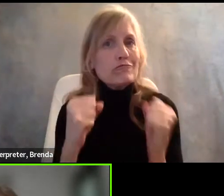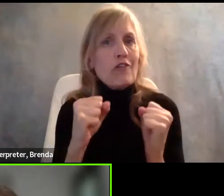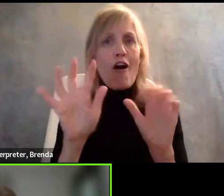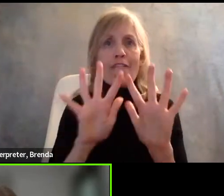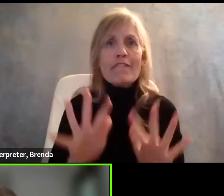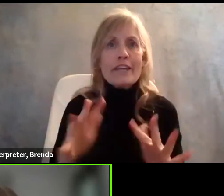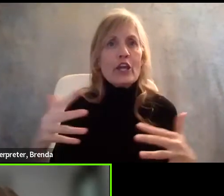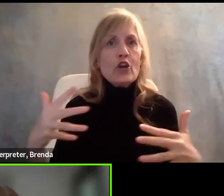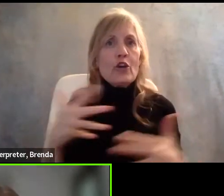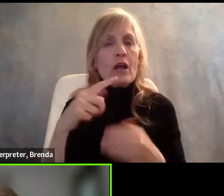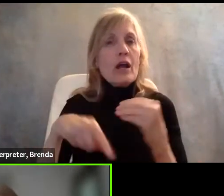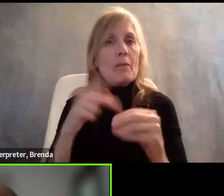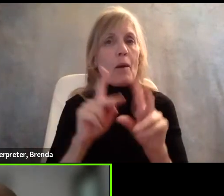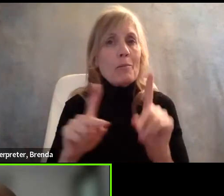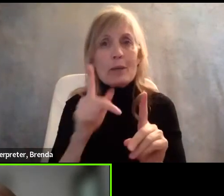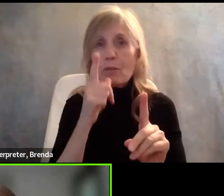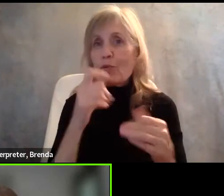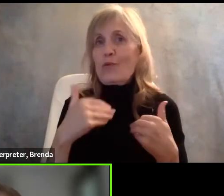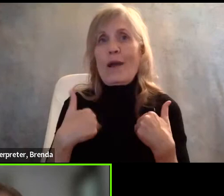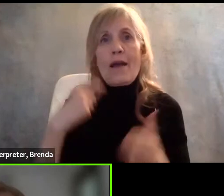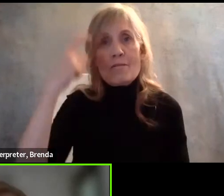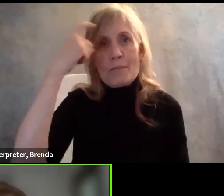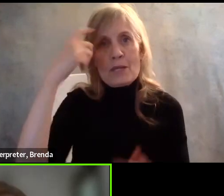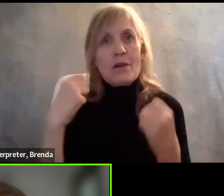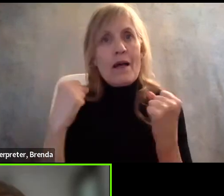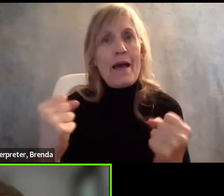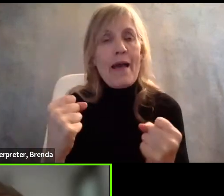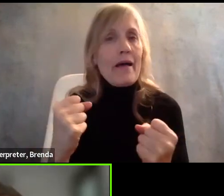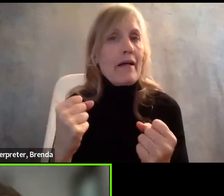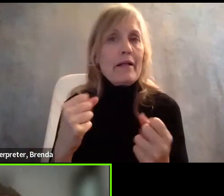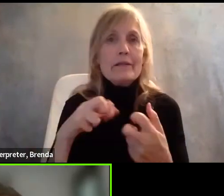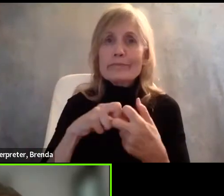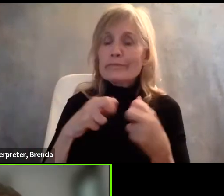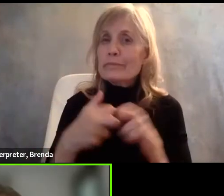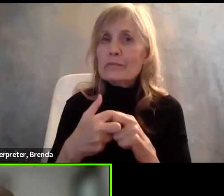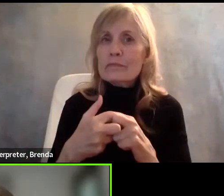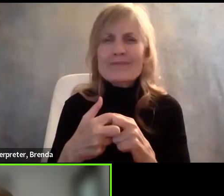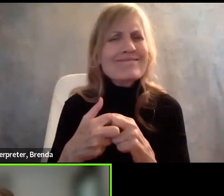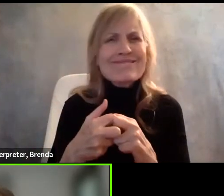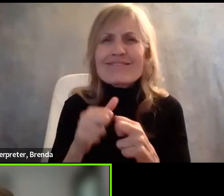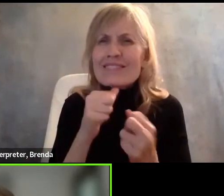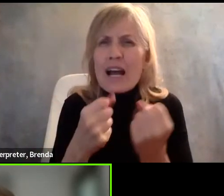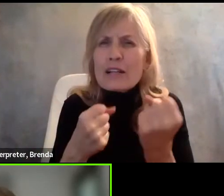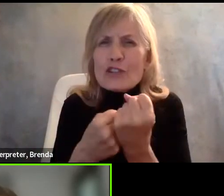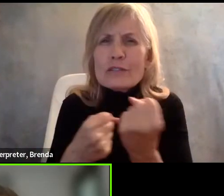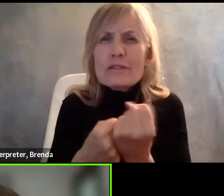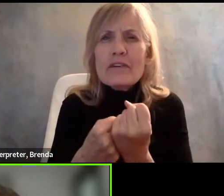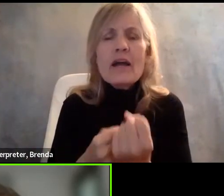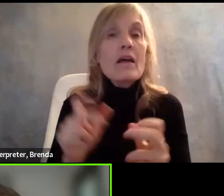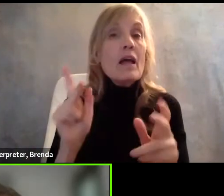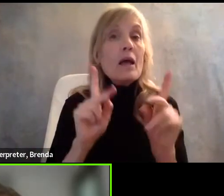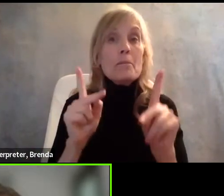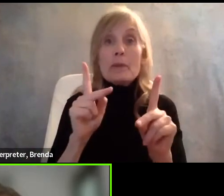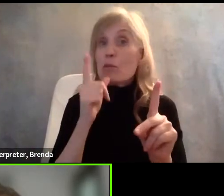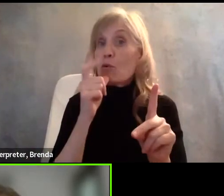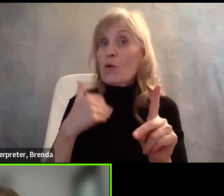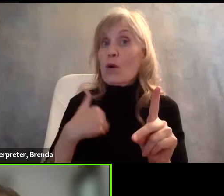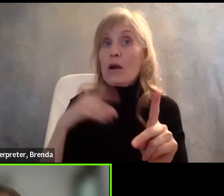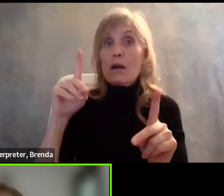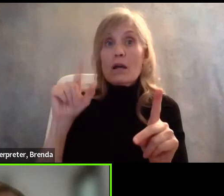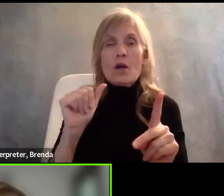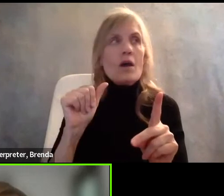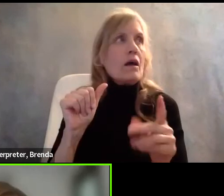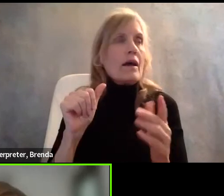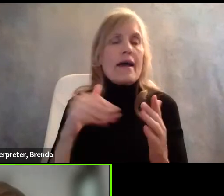conditions, completely unjustified. They fear that people with disabilities, particularly those who have taken some time off from